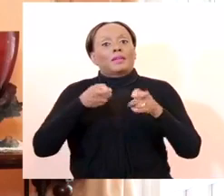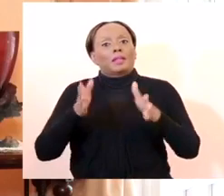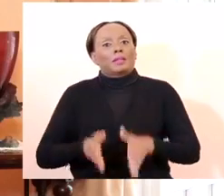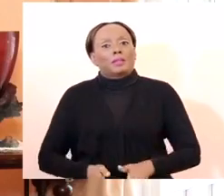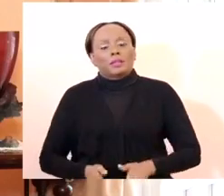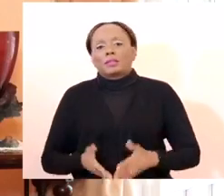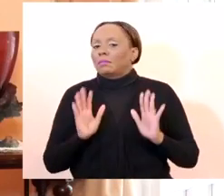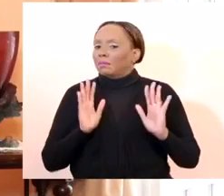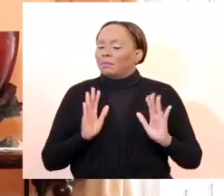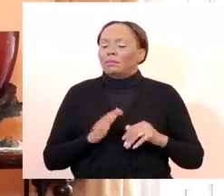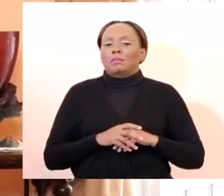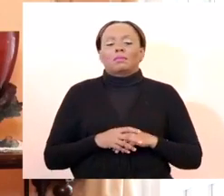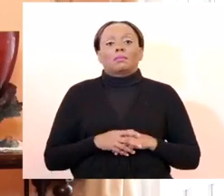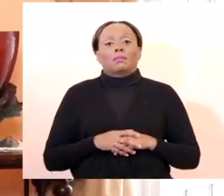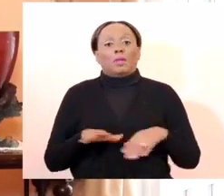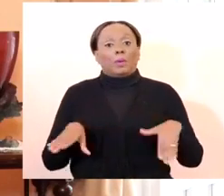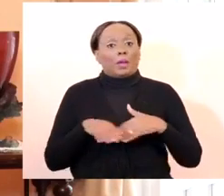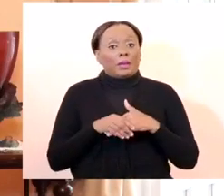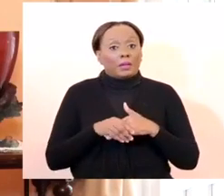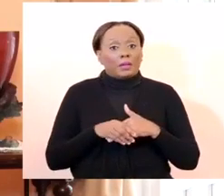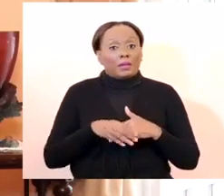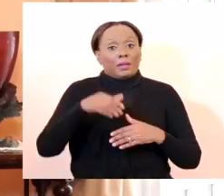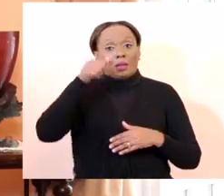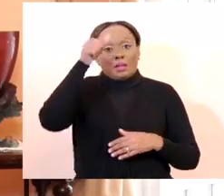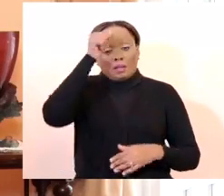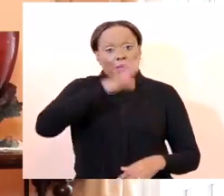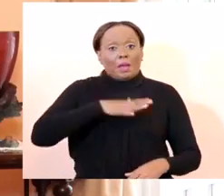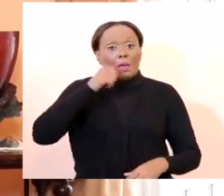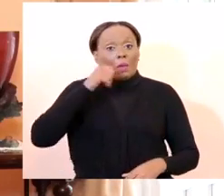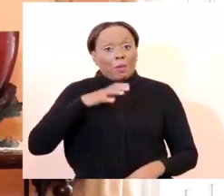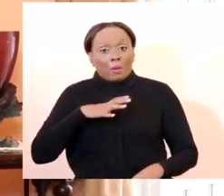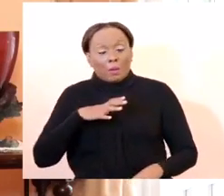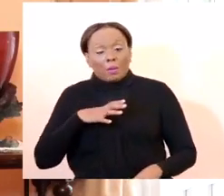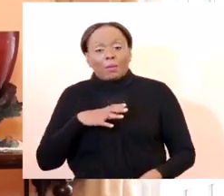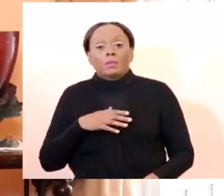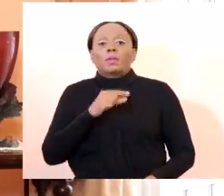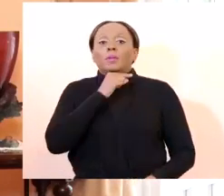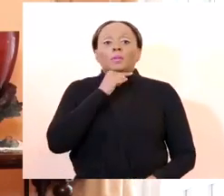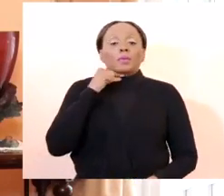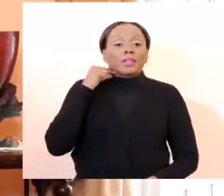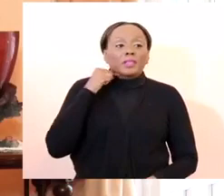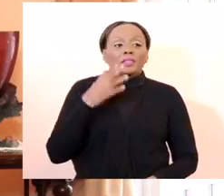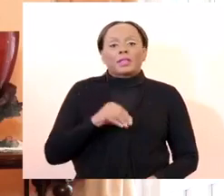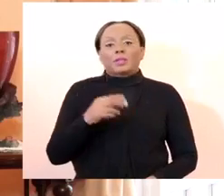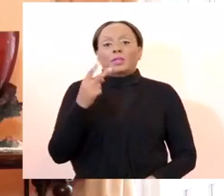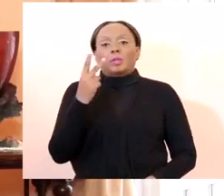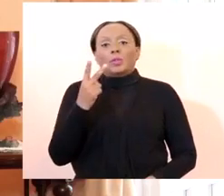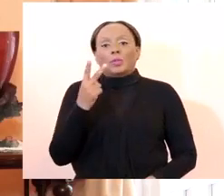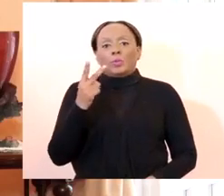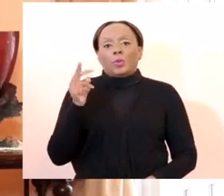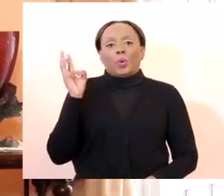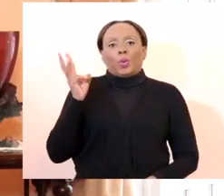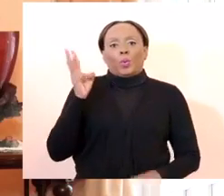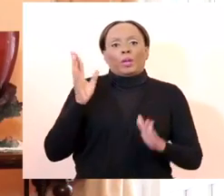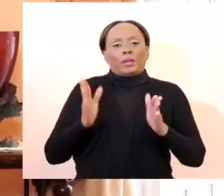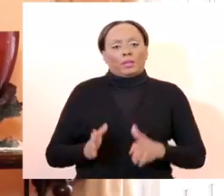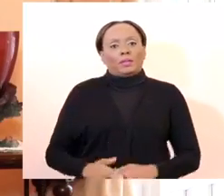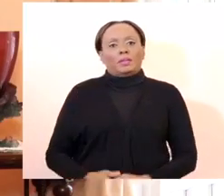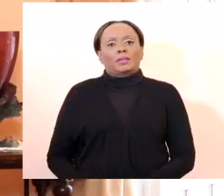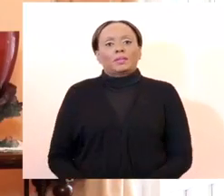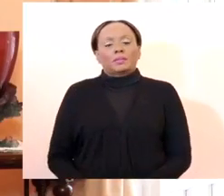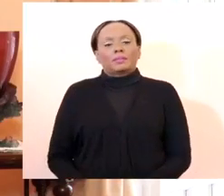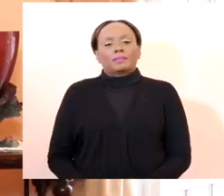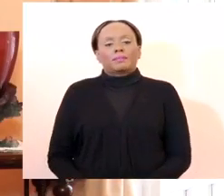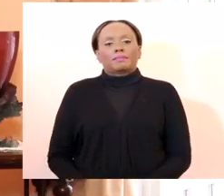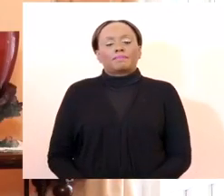case of a wedding, the bride and groom, two witnesses and the officiant, in the case of a regular church service, a regular